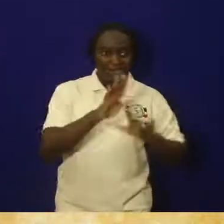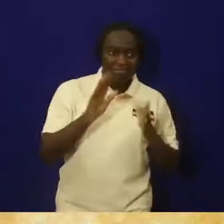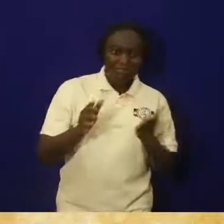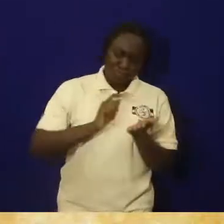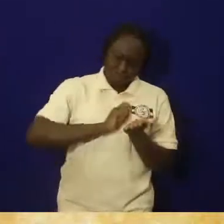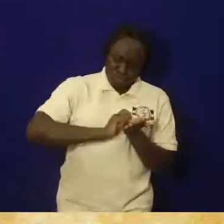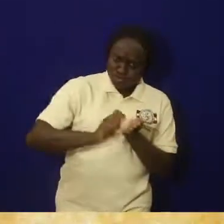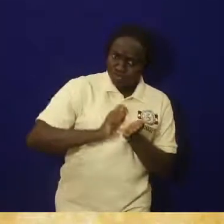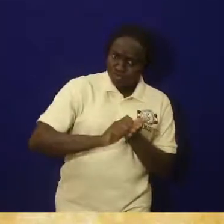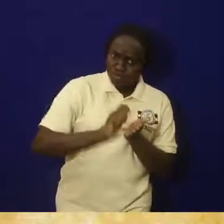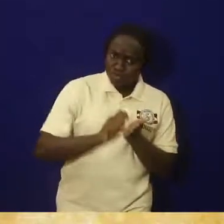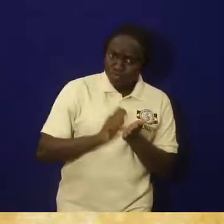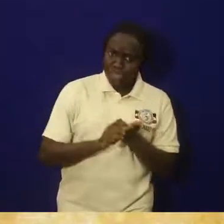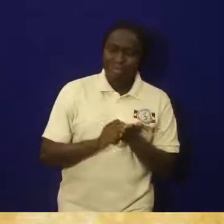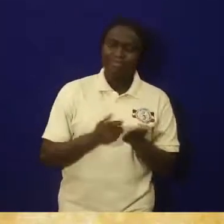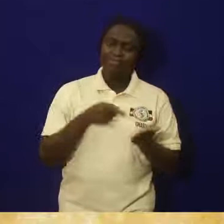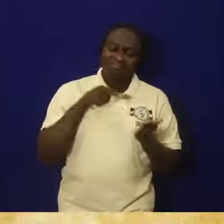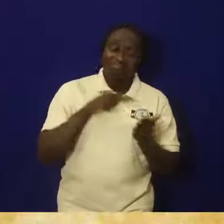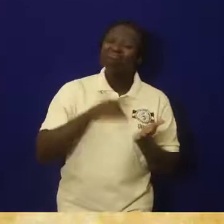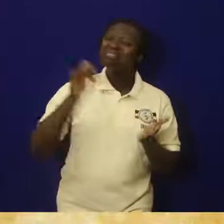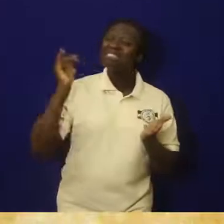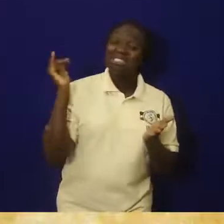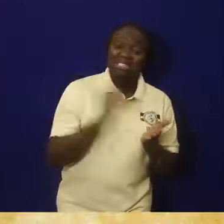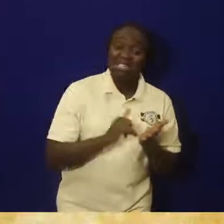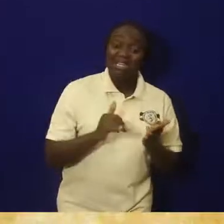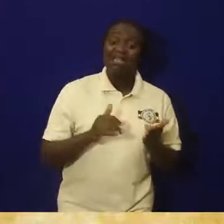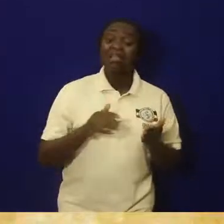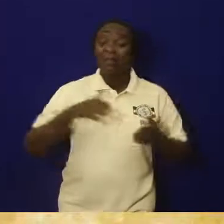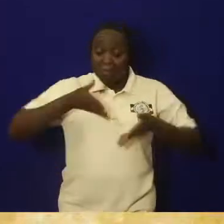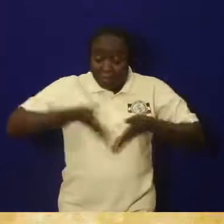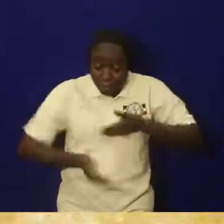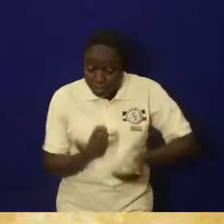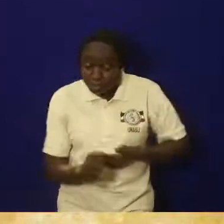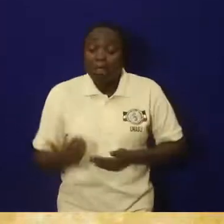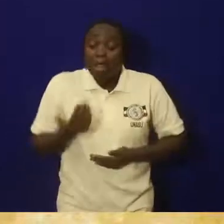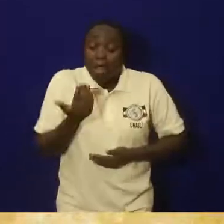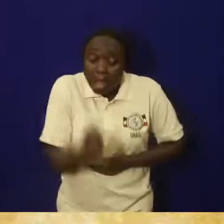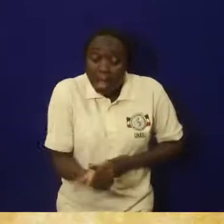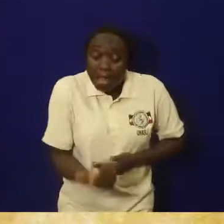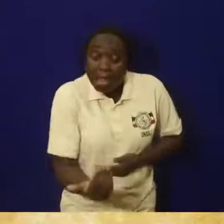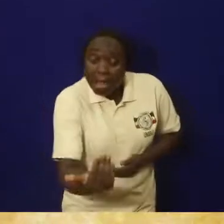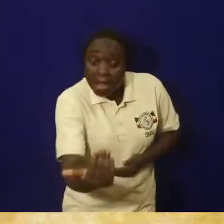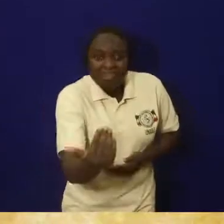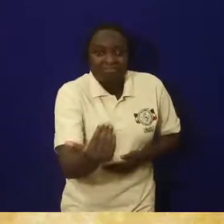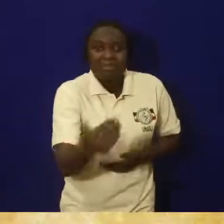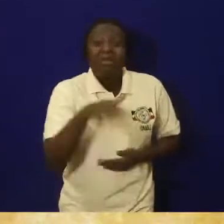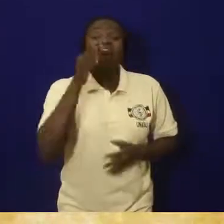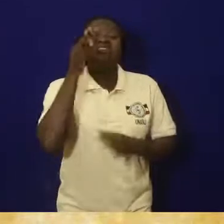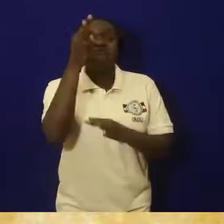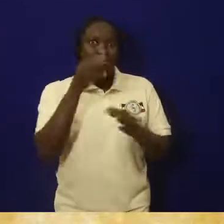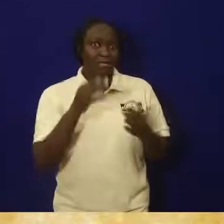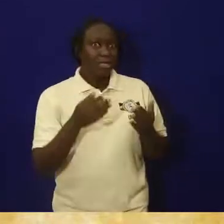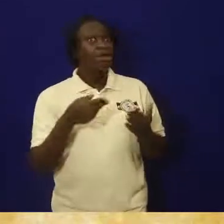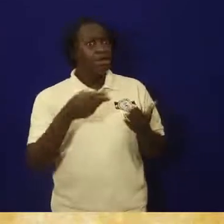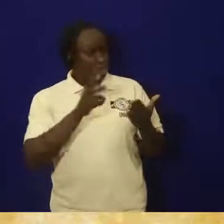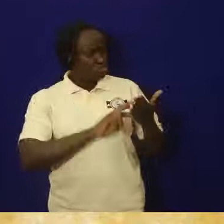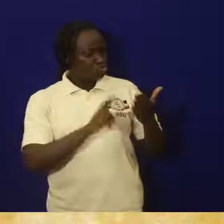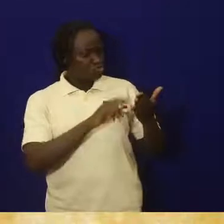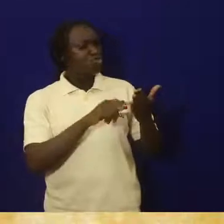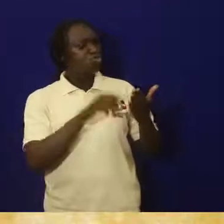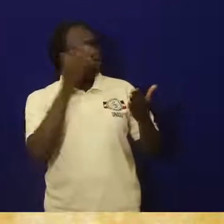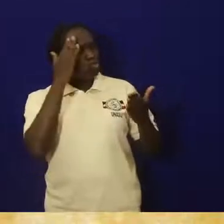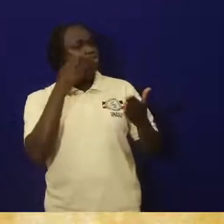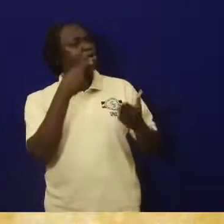so that even my great-great-grandchildren can read about what is happening to me.